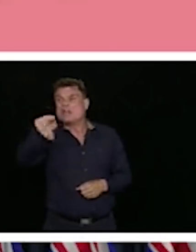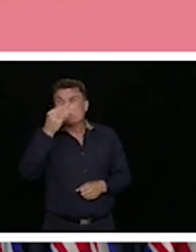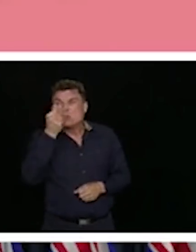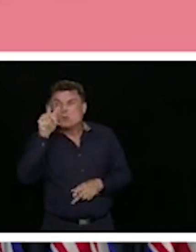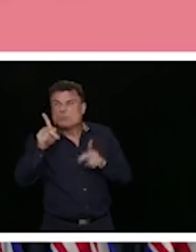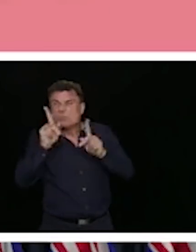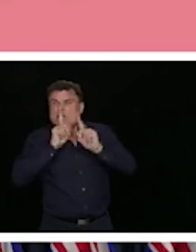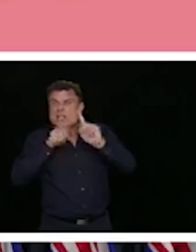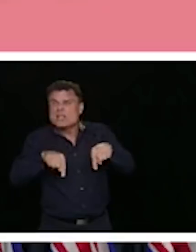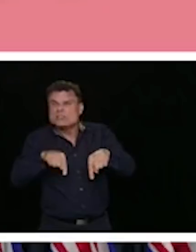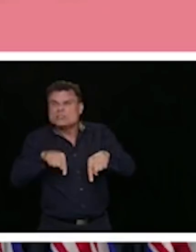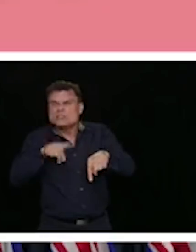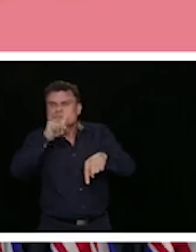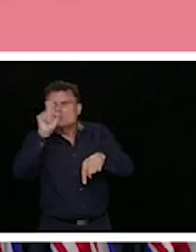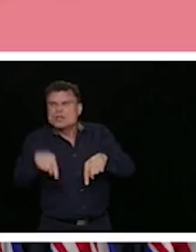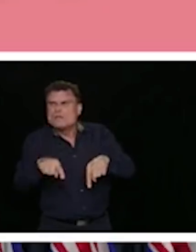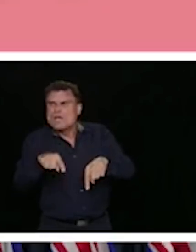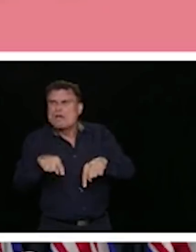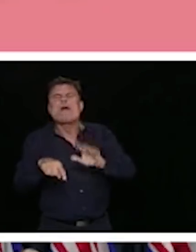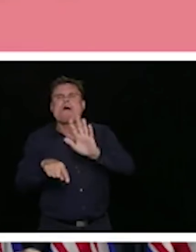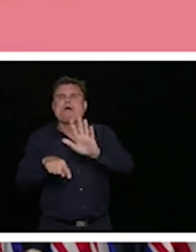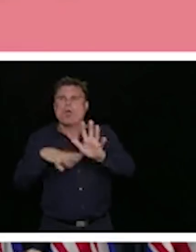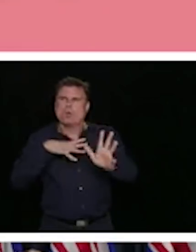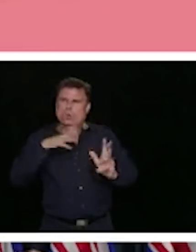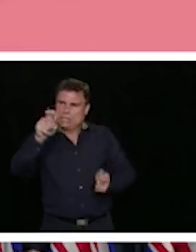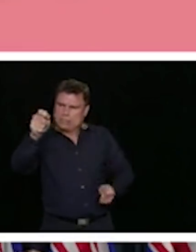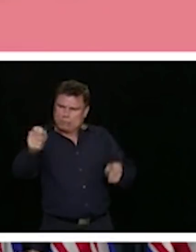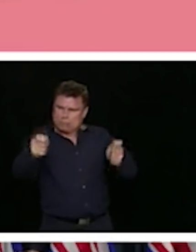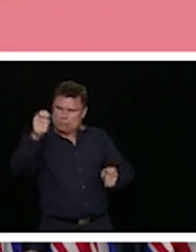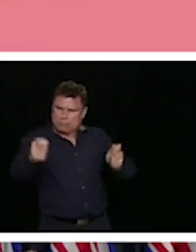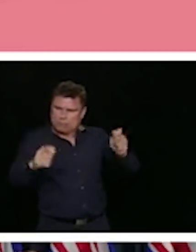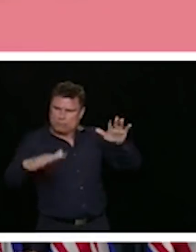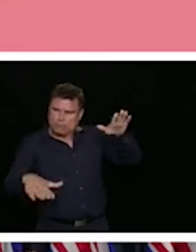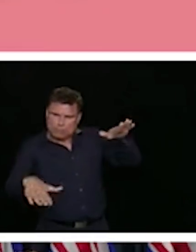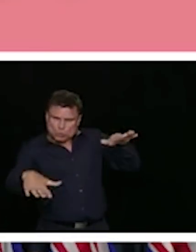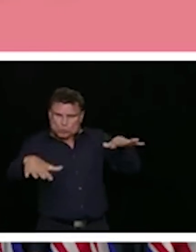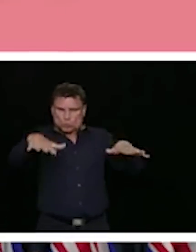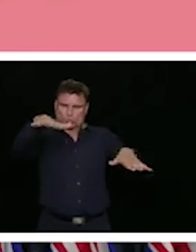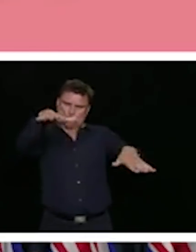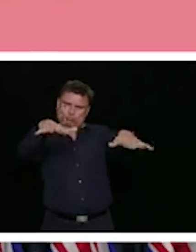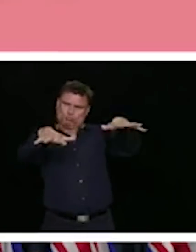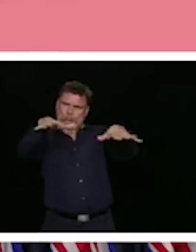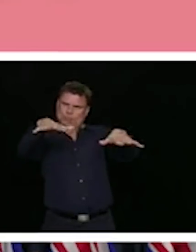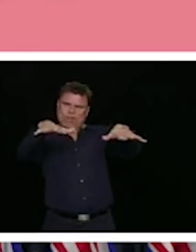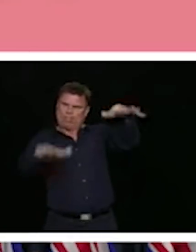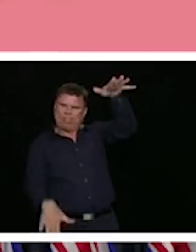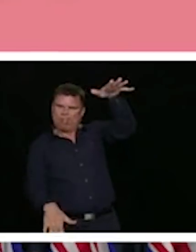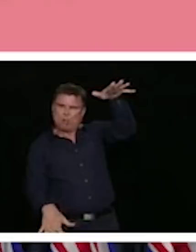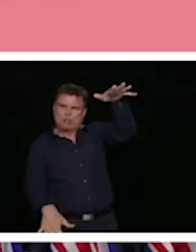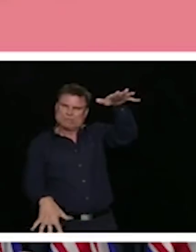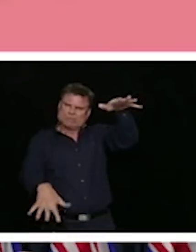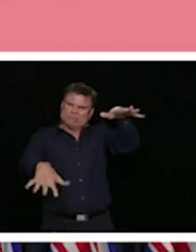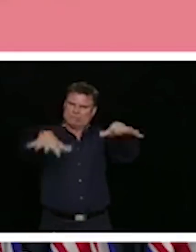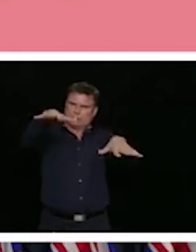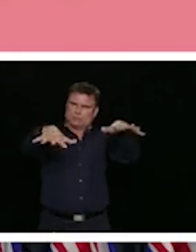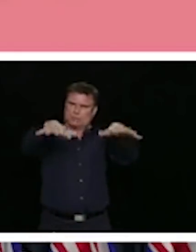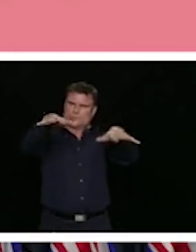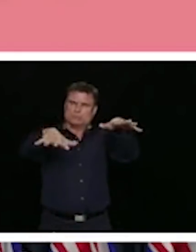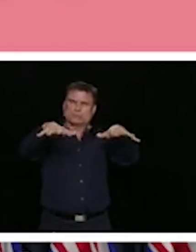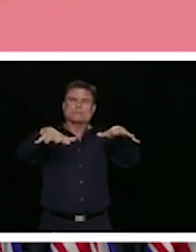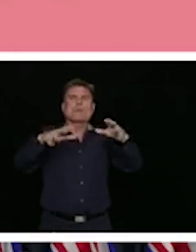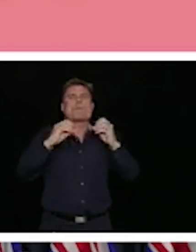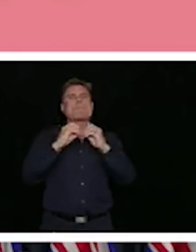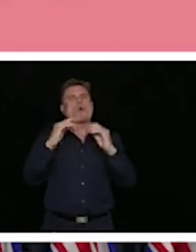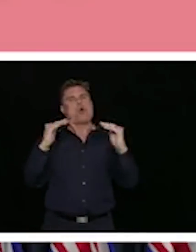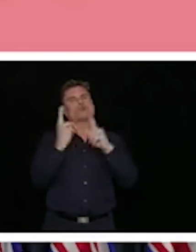And so as we can see, about 70% of people who responded were female. And our population is actually a little bit